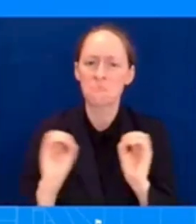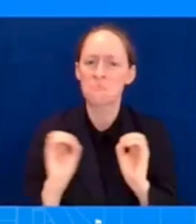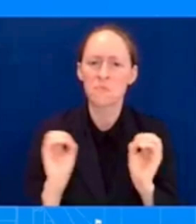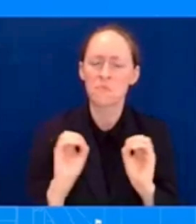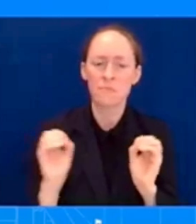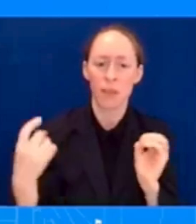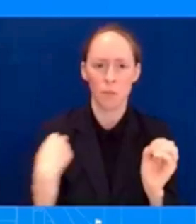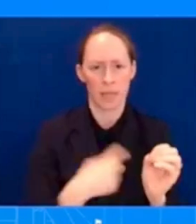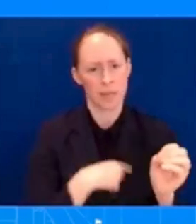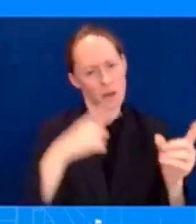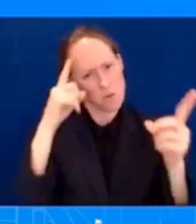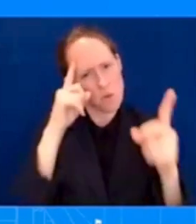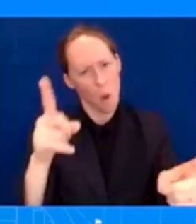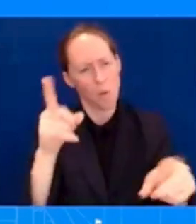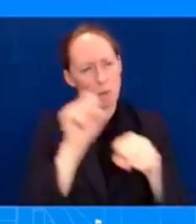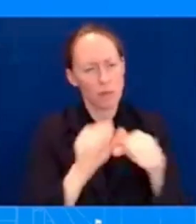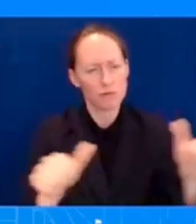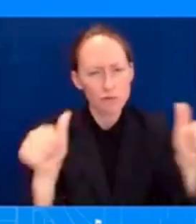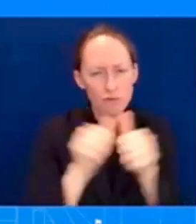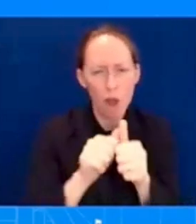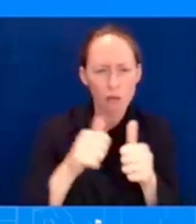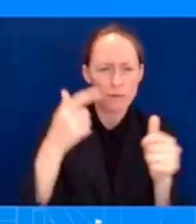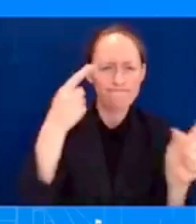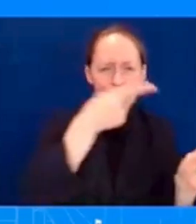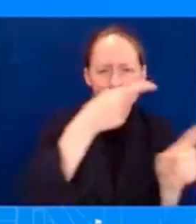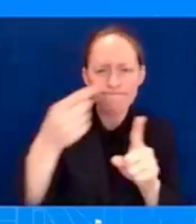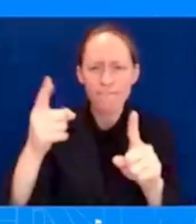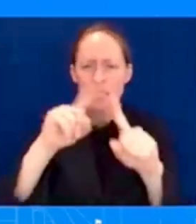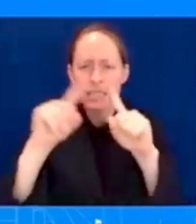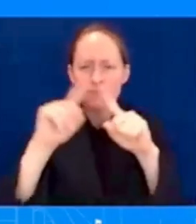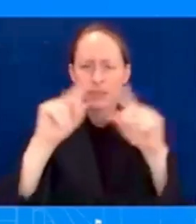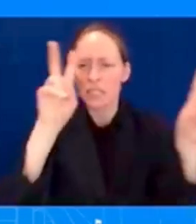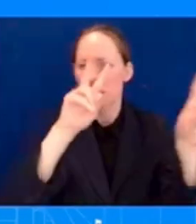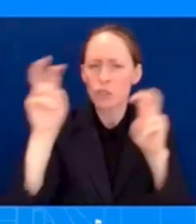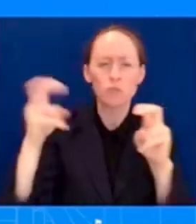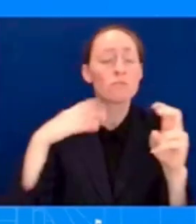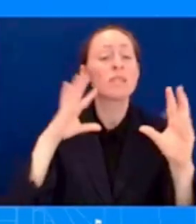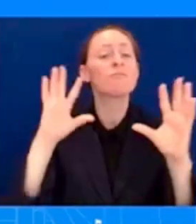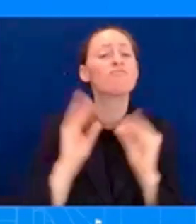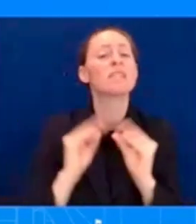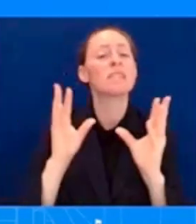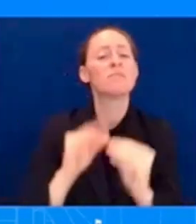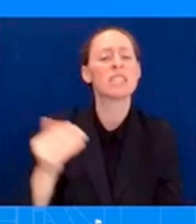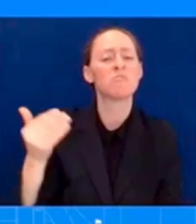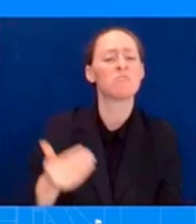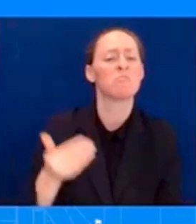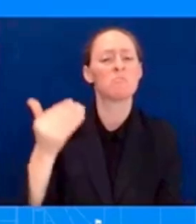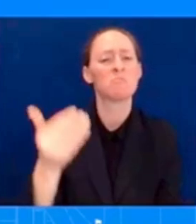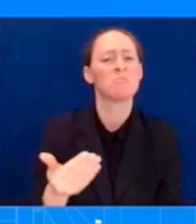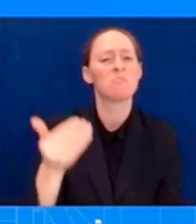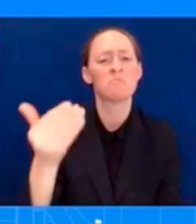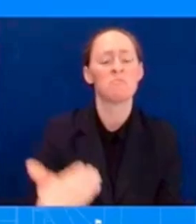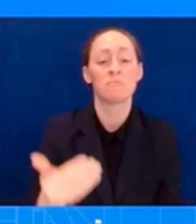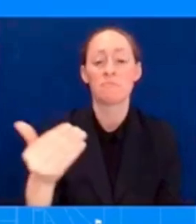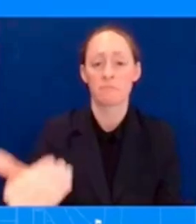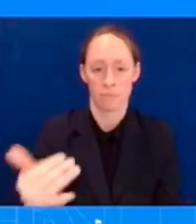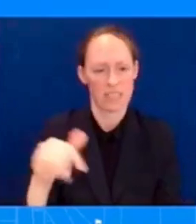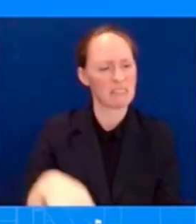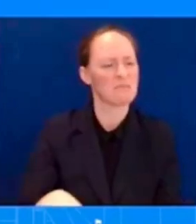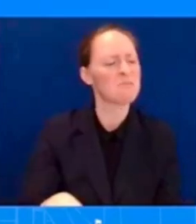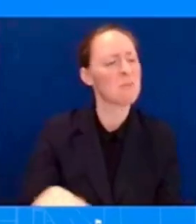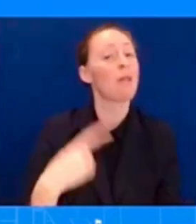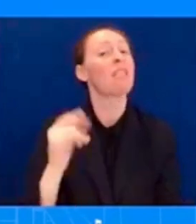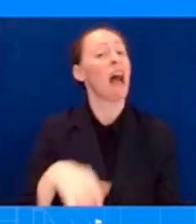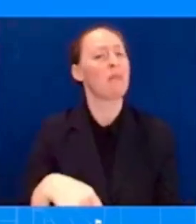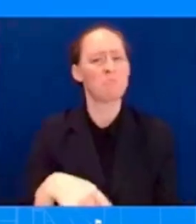contact. And this is certainly part of, part of that conversation, part of the agreement that has come, that both sides have come to agree on. Okay,